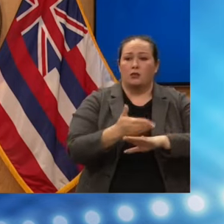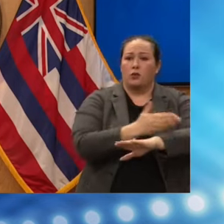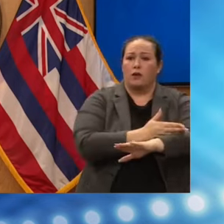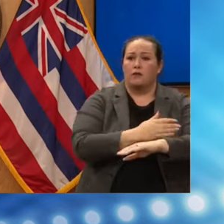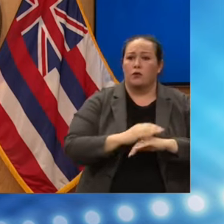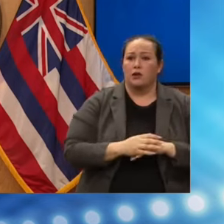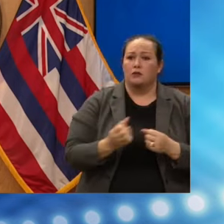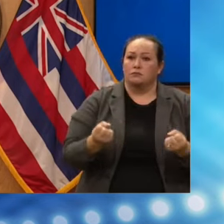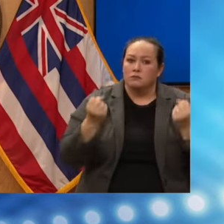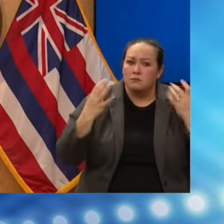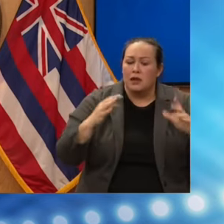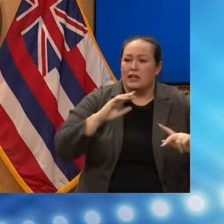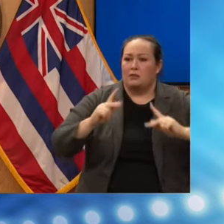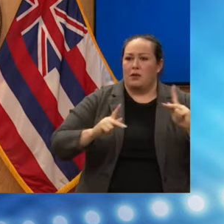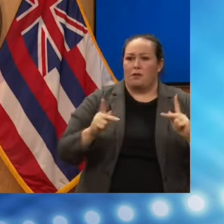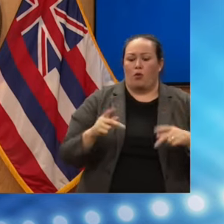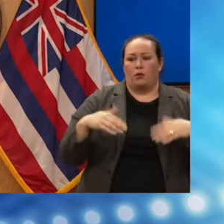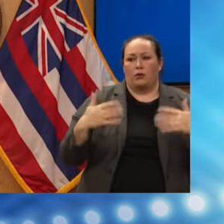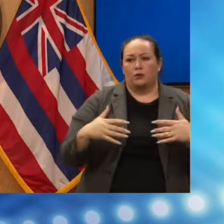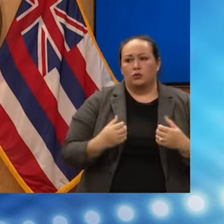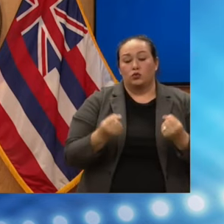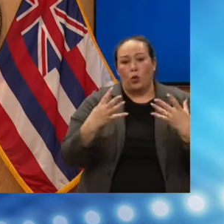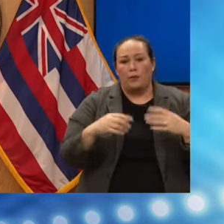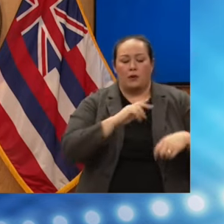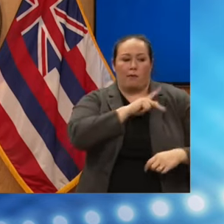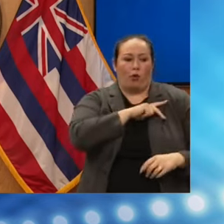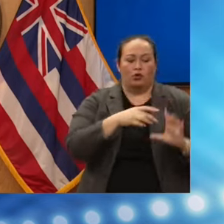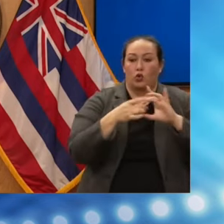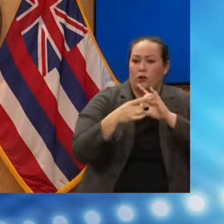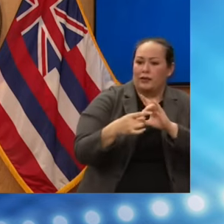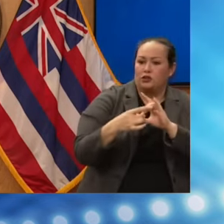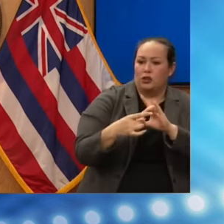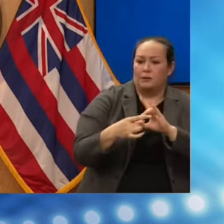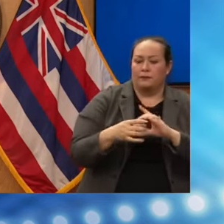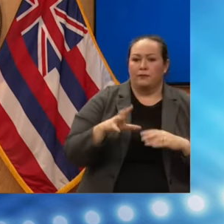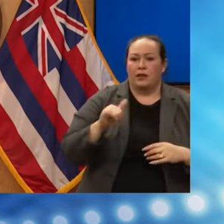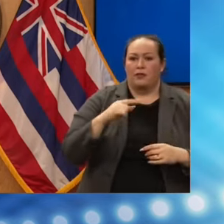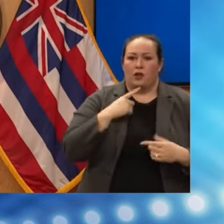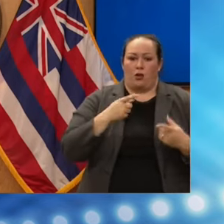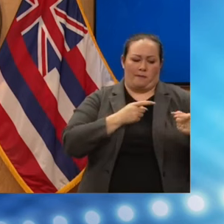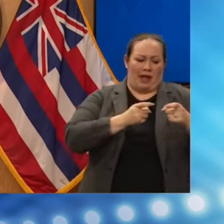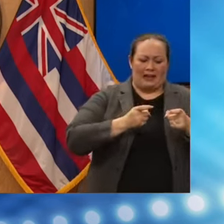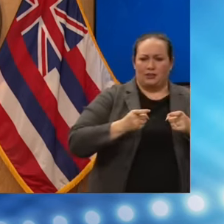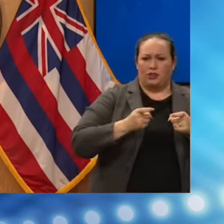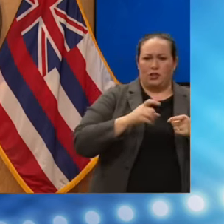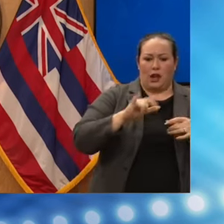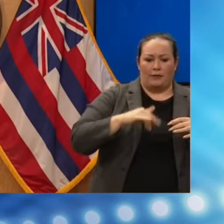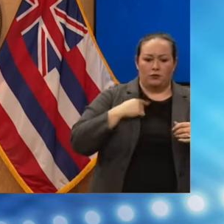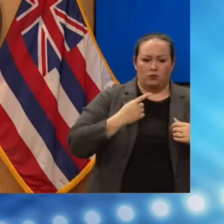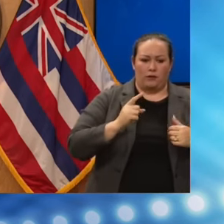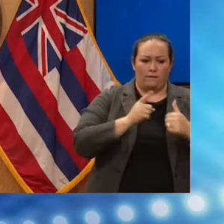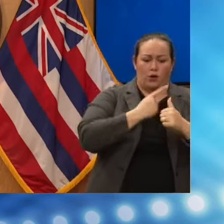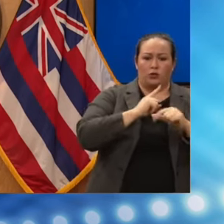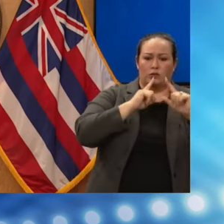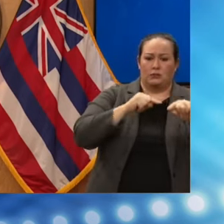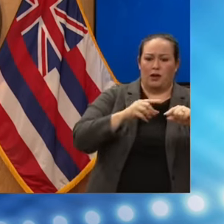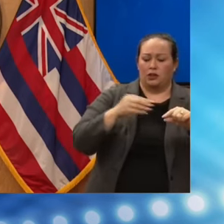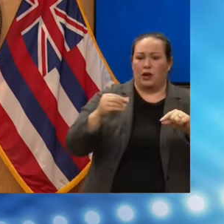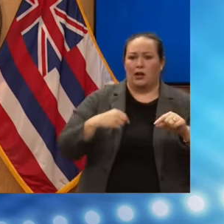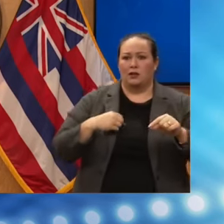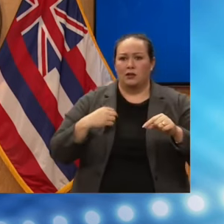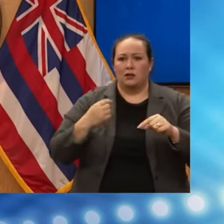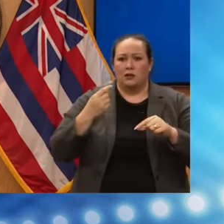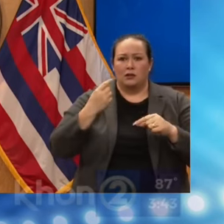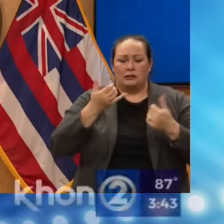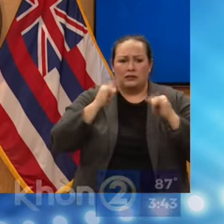And so many people have so many personal relationships that they're kind of managing having to be a first responder but also worry